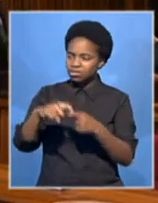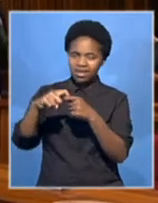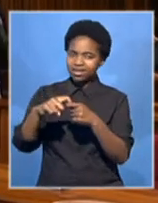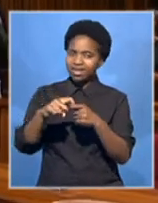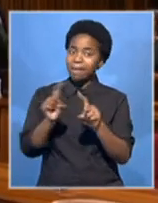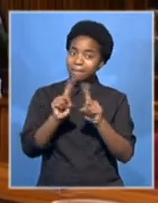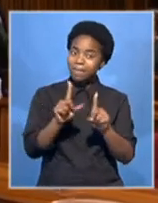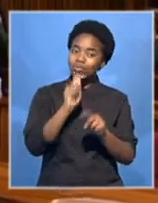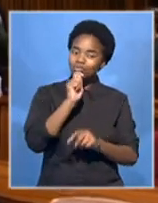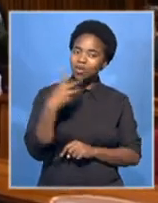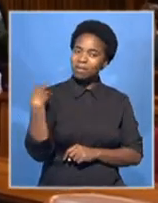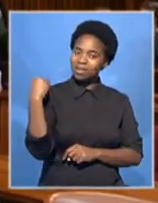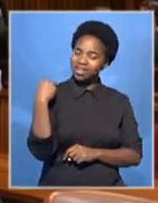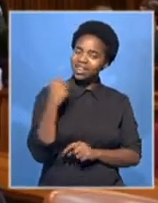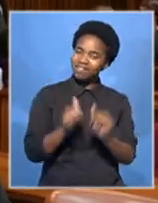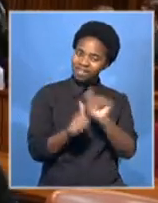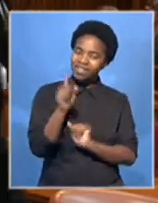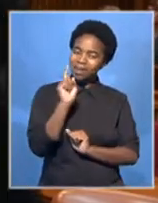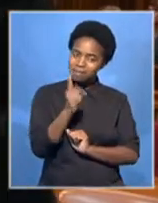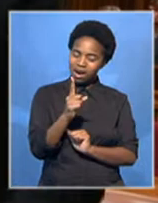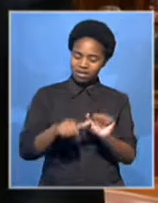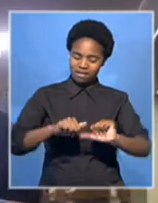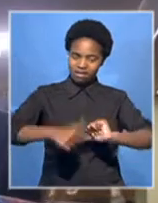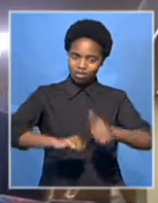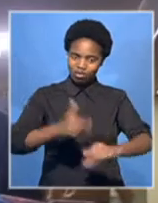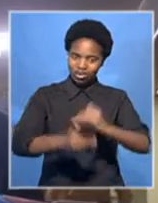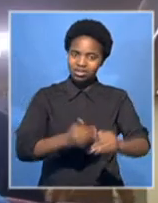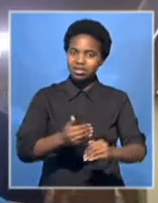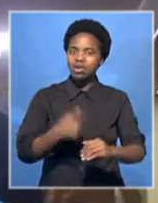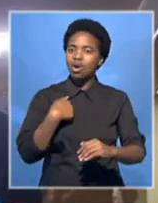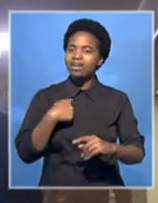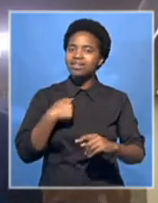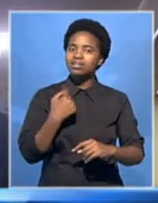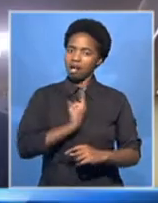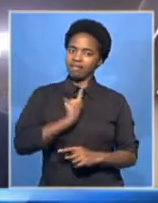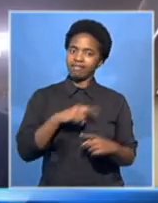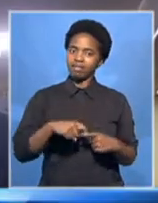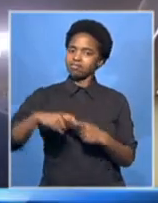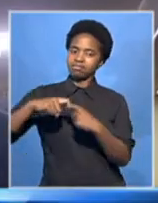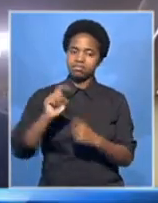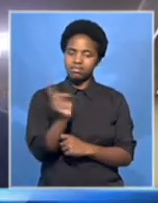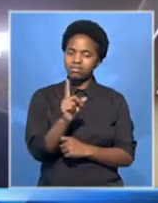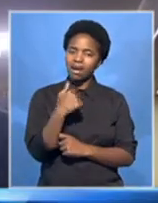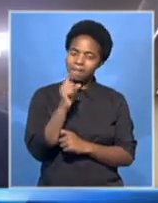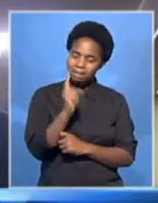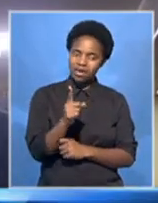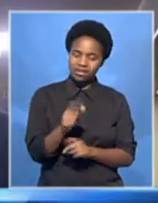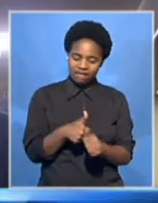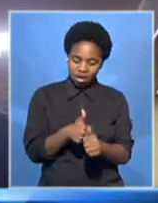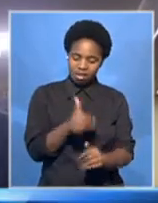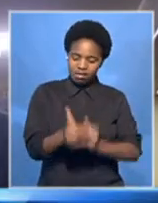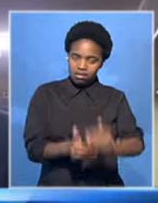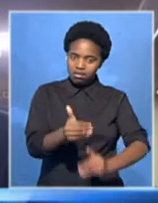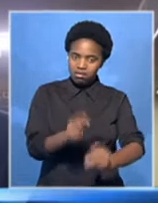of the Hawke's is protected from the minister's unlawful interference. We do not bring this matter on behalf of General